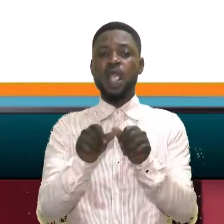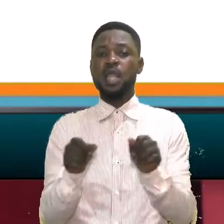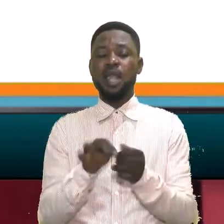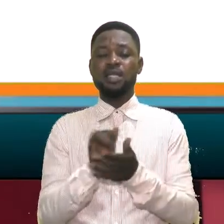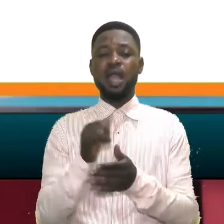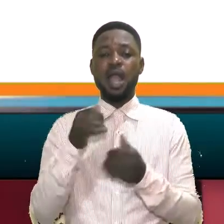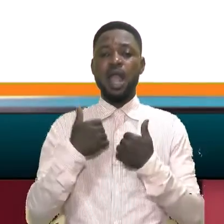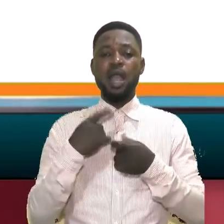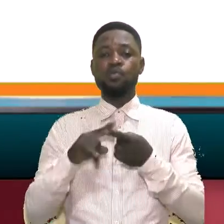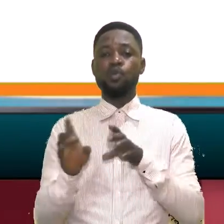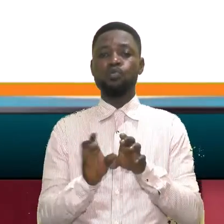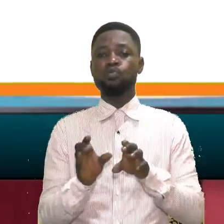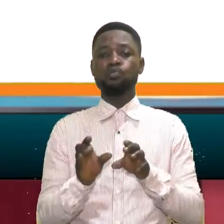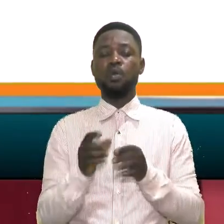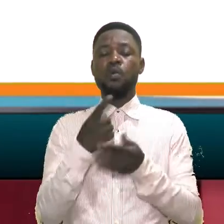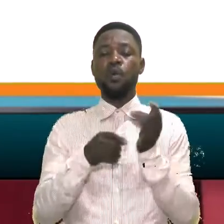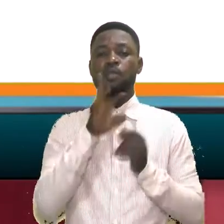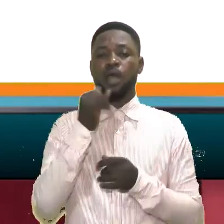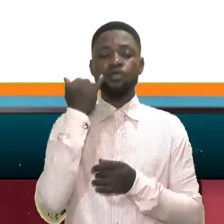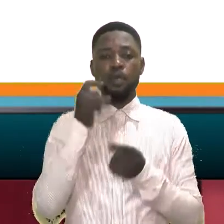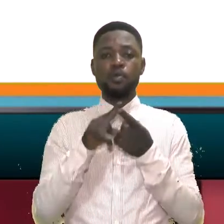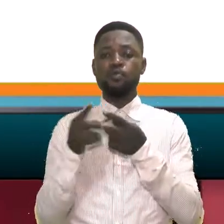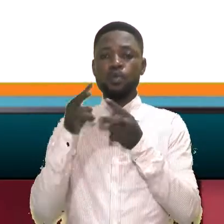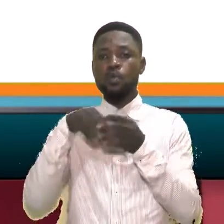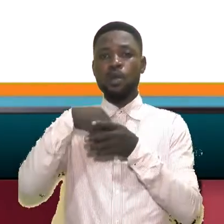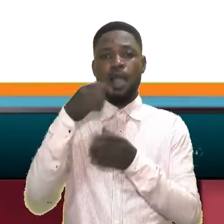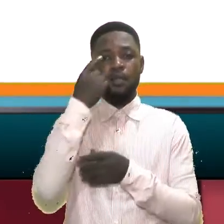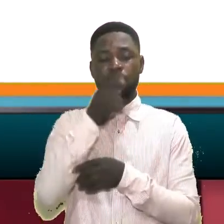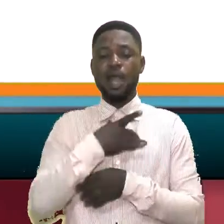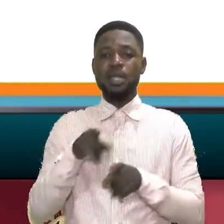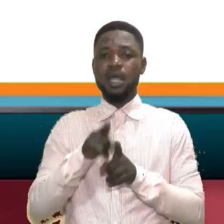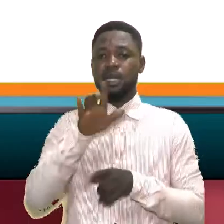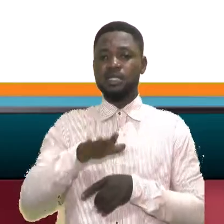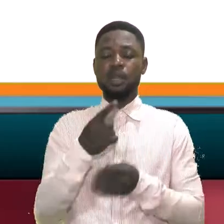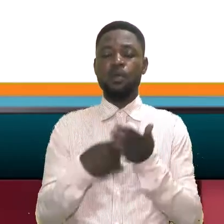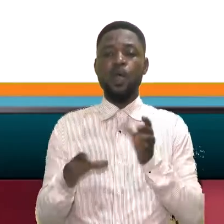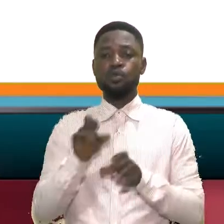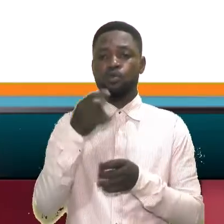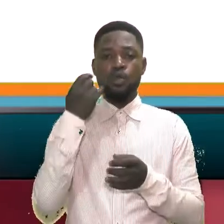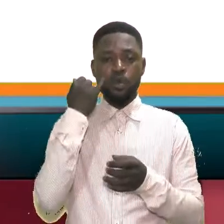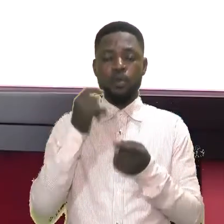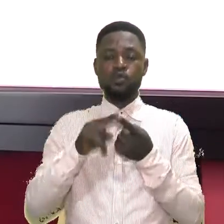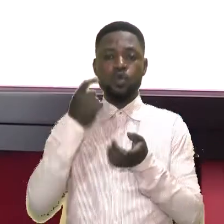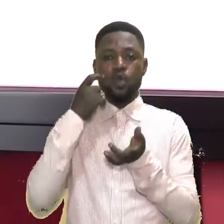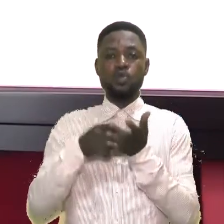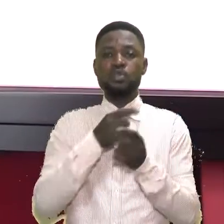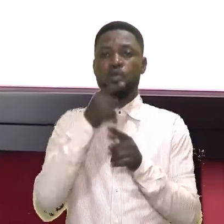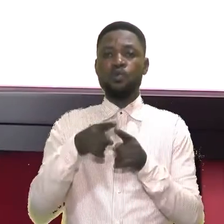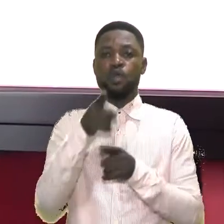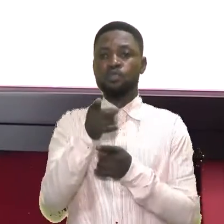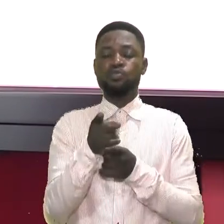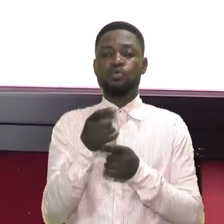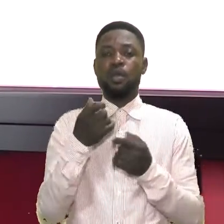aspect that has to do with what, as an elder, what are you supposed to look out for? And as a child, what are you supposed to notice when you have